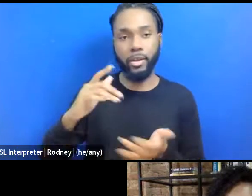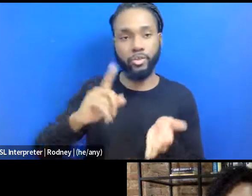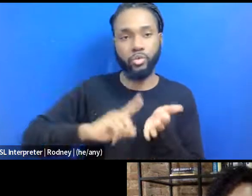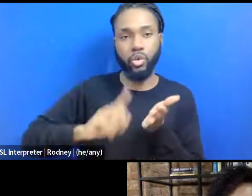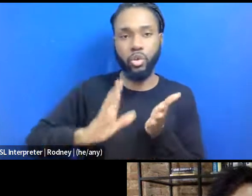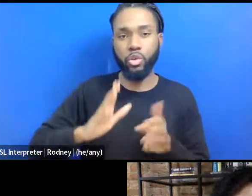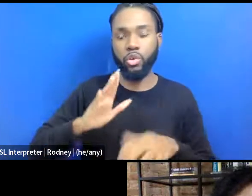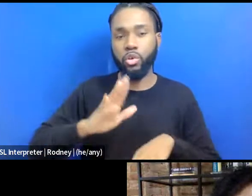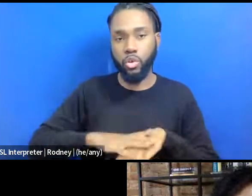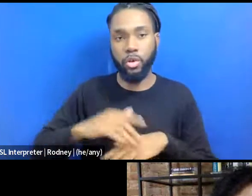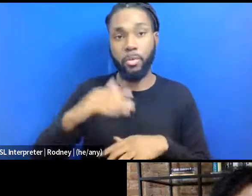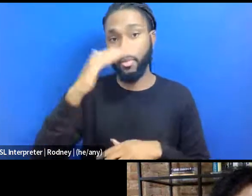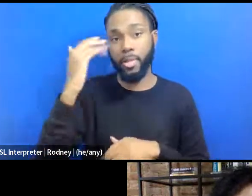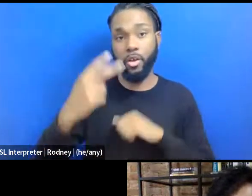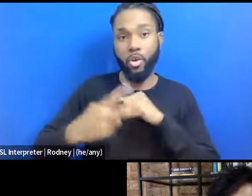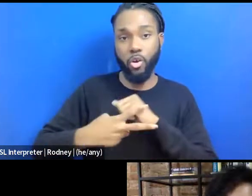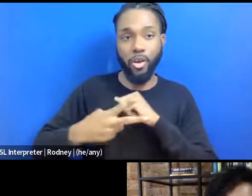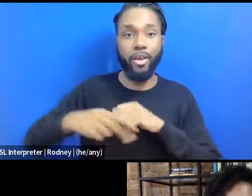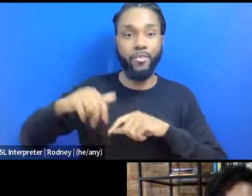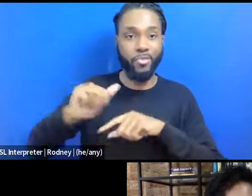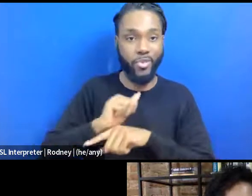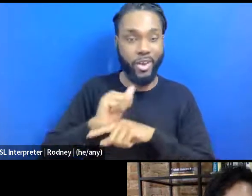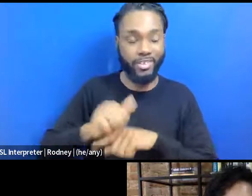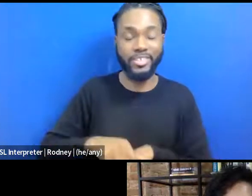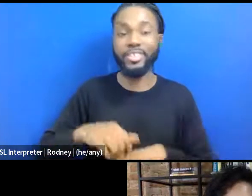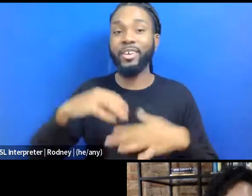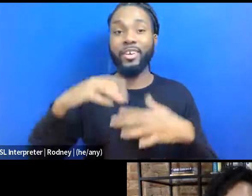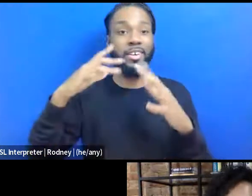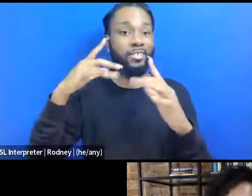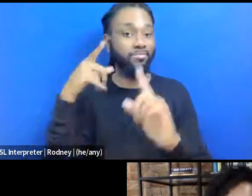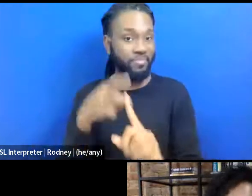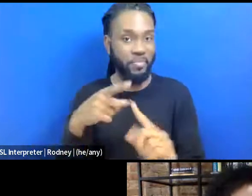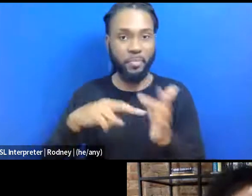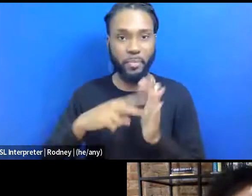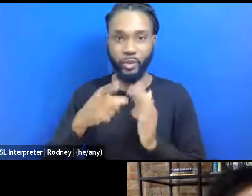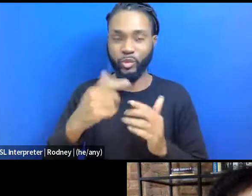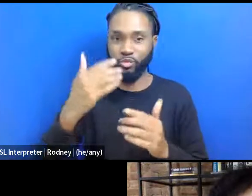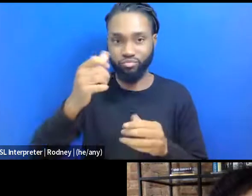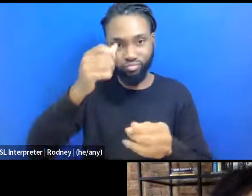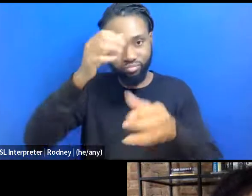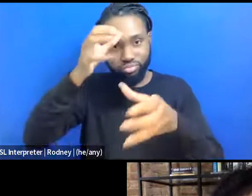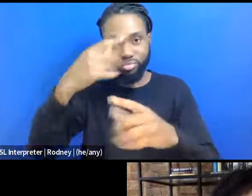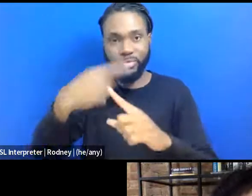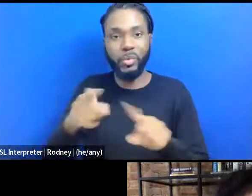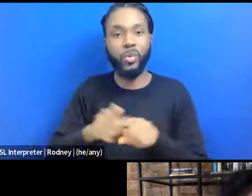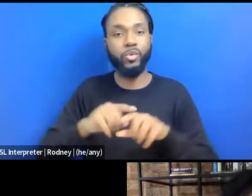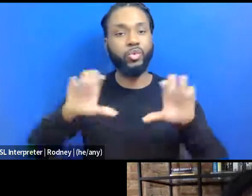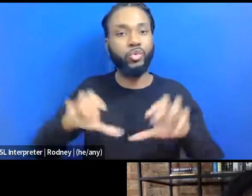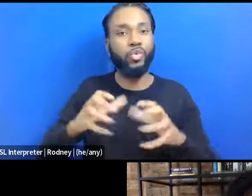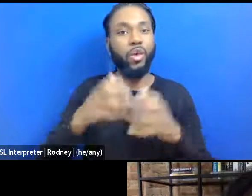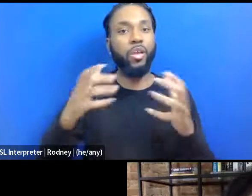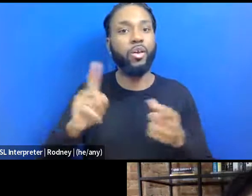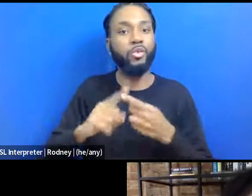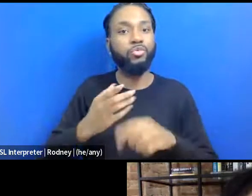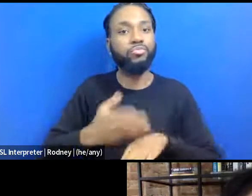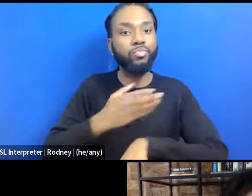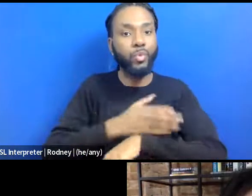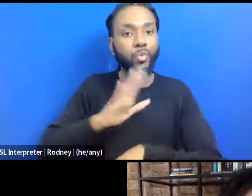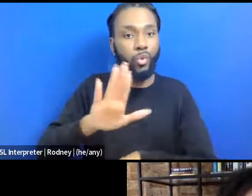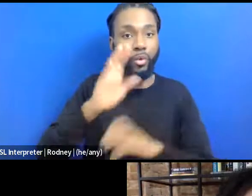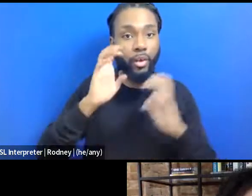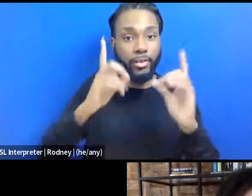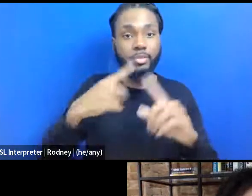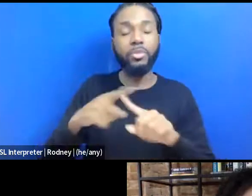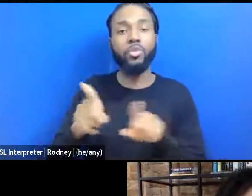Black Archival Practice. So that just means you know so much, and you've done so much to further your education and to further